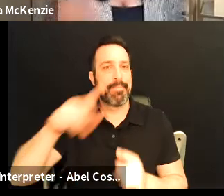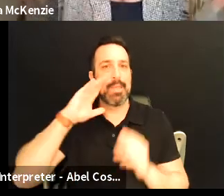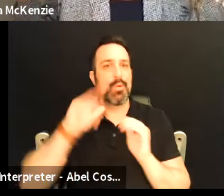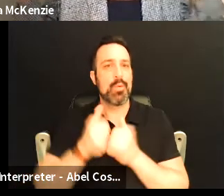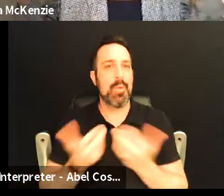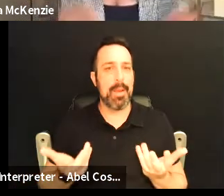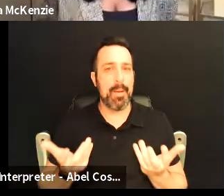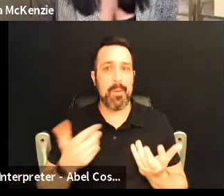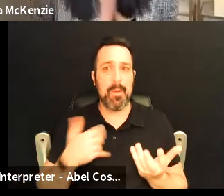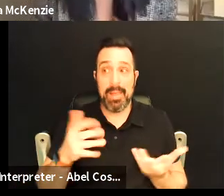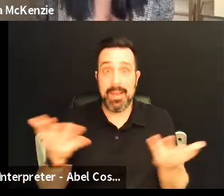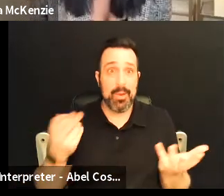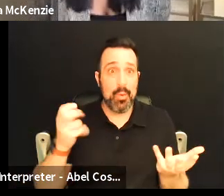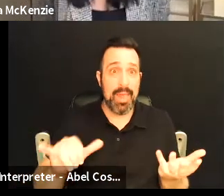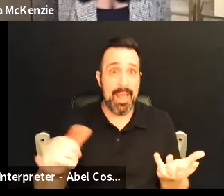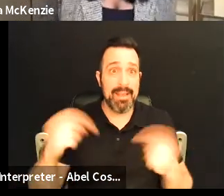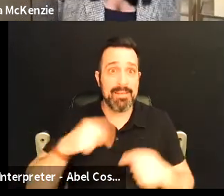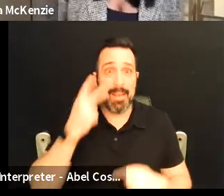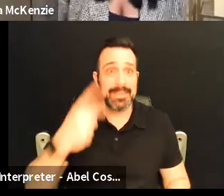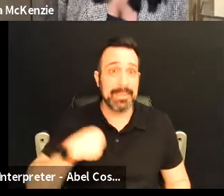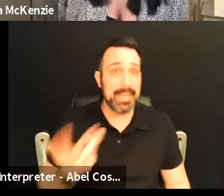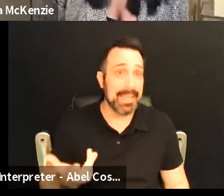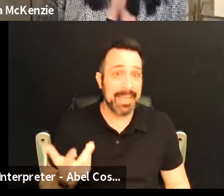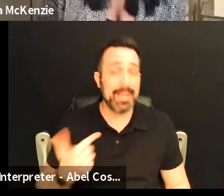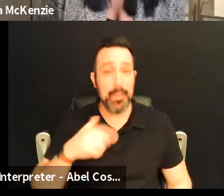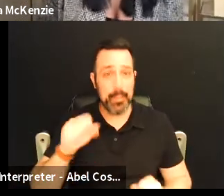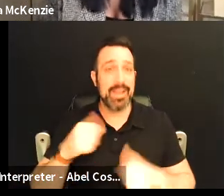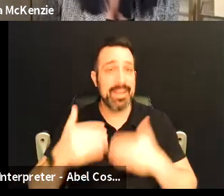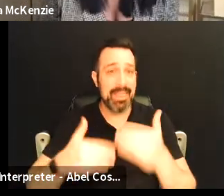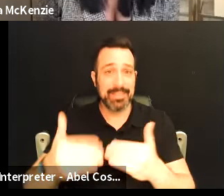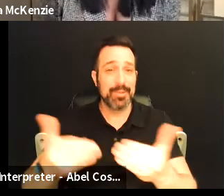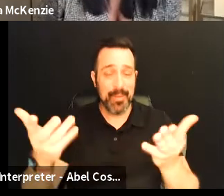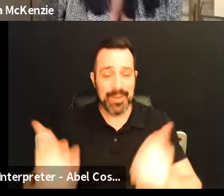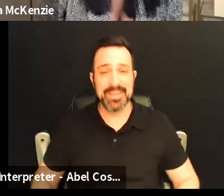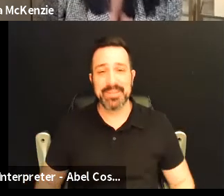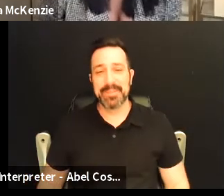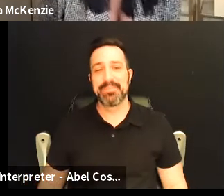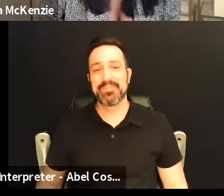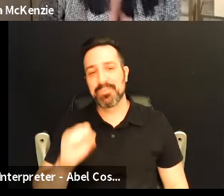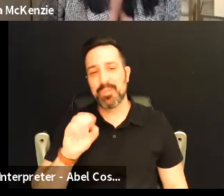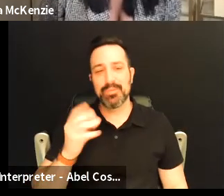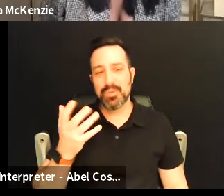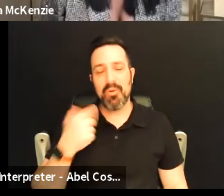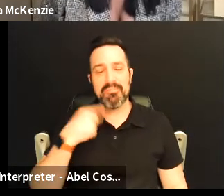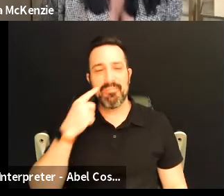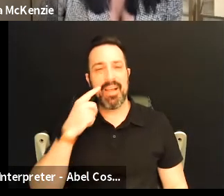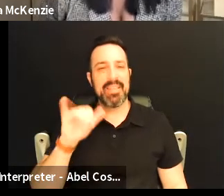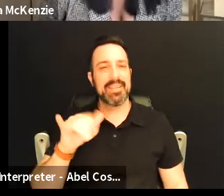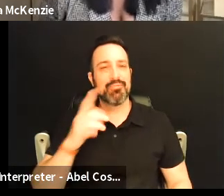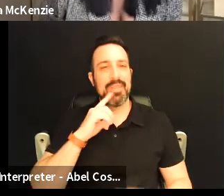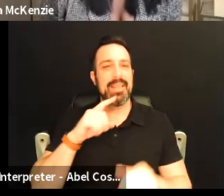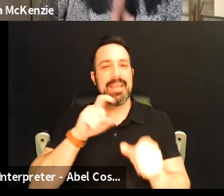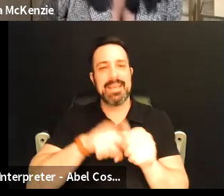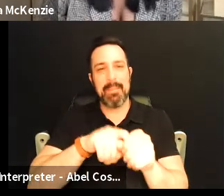and i'm like well hey come see me and we can get something going so i think it's really just kind of tapping into those